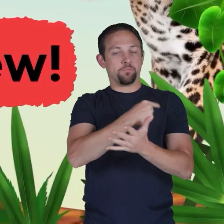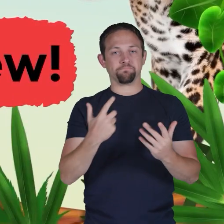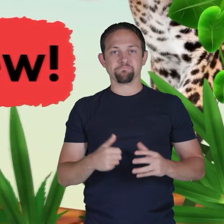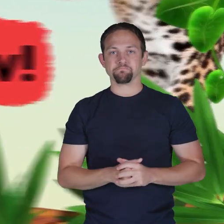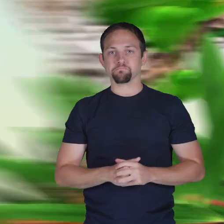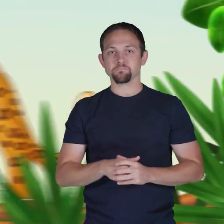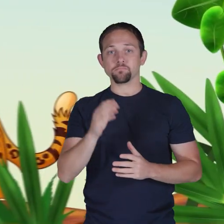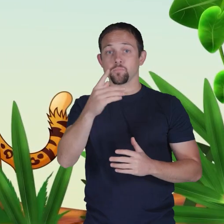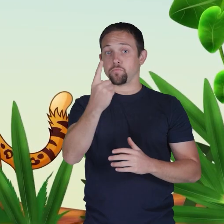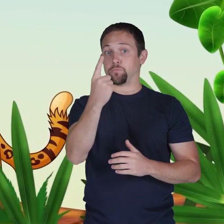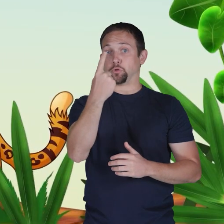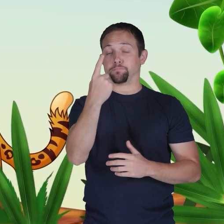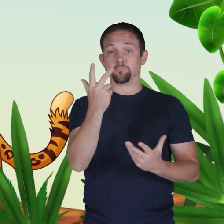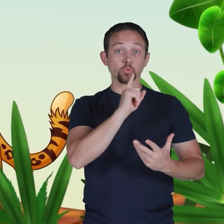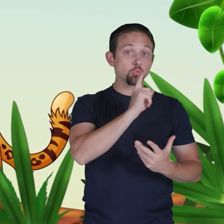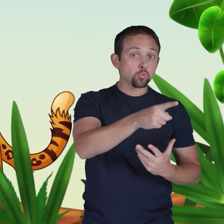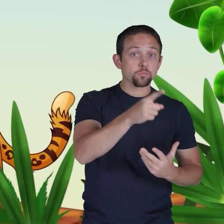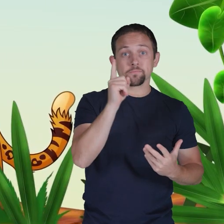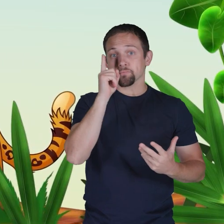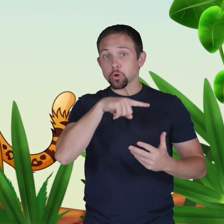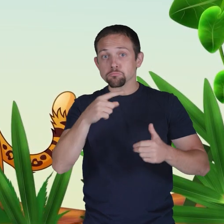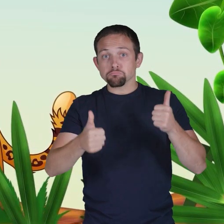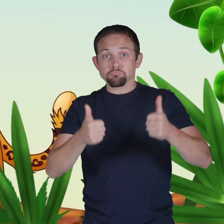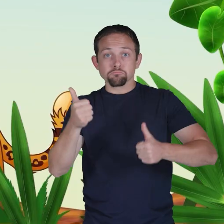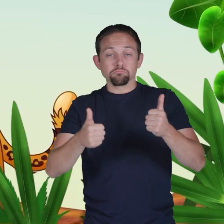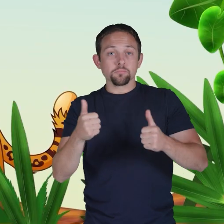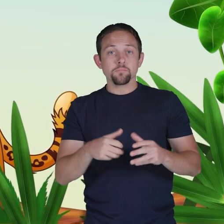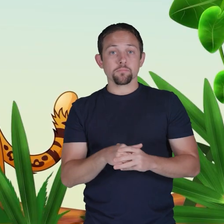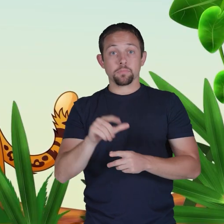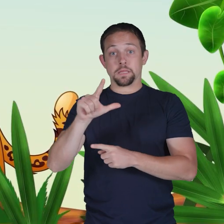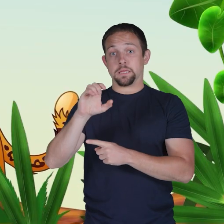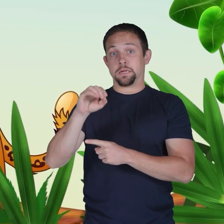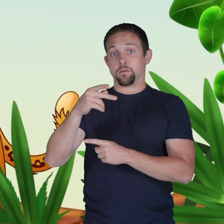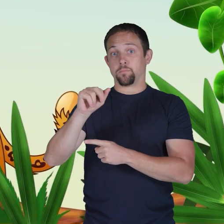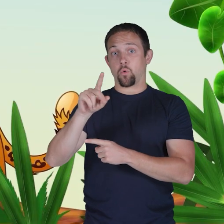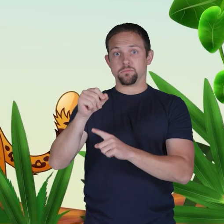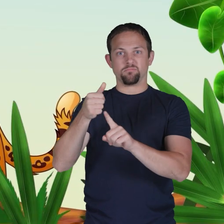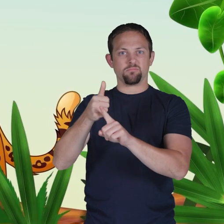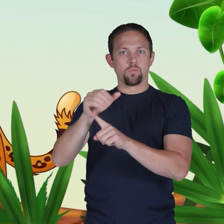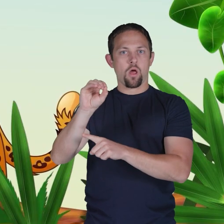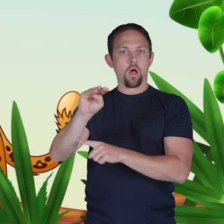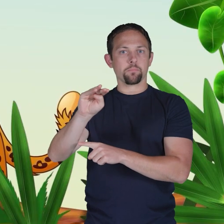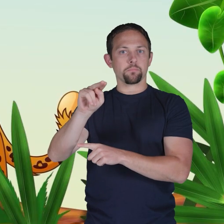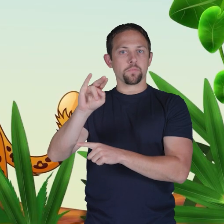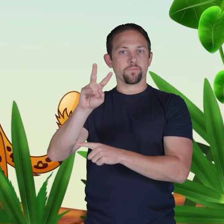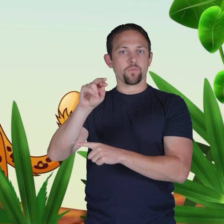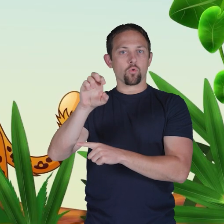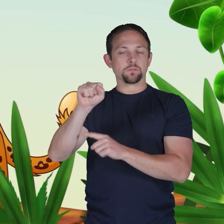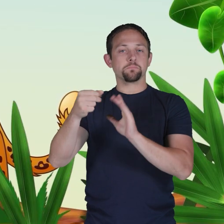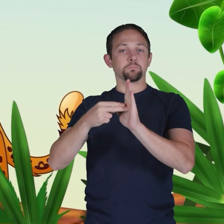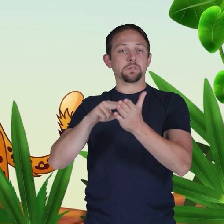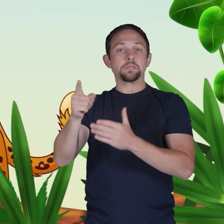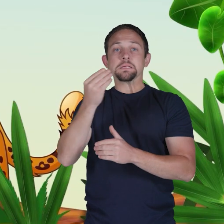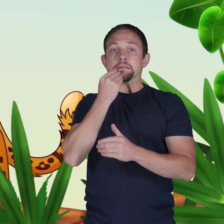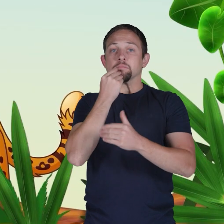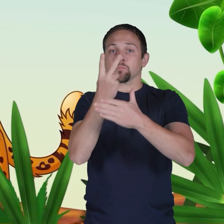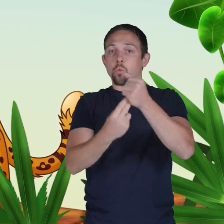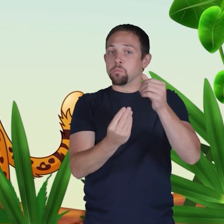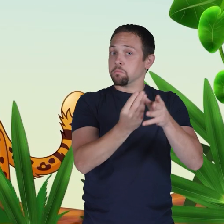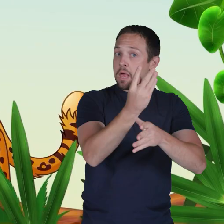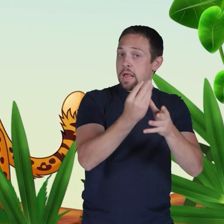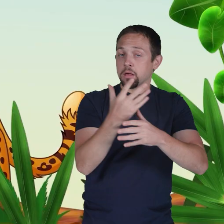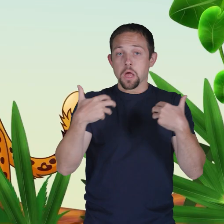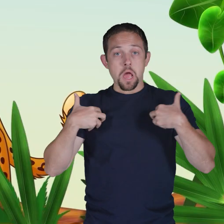review one true or false leopards are omnivores which means they eat both